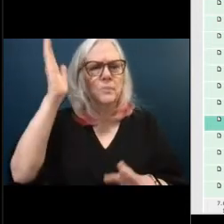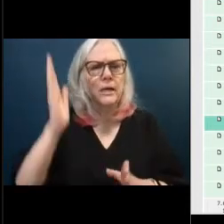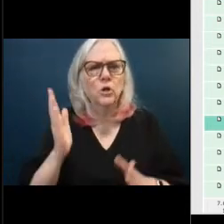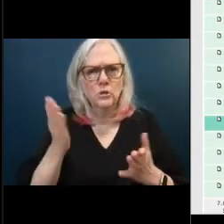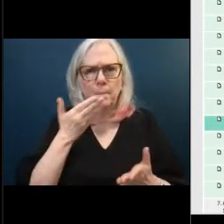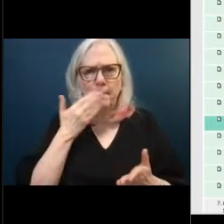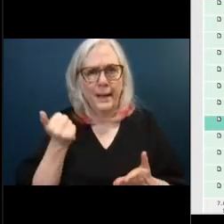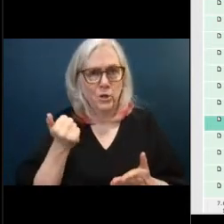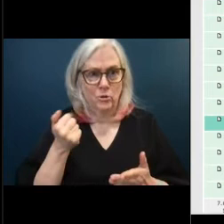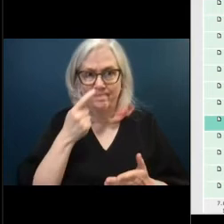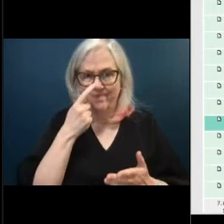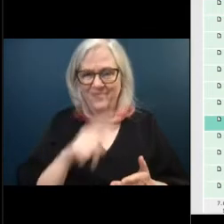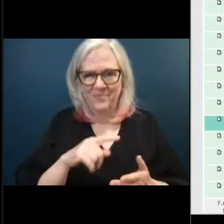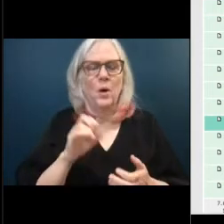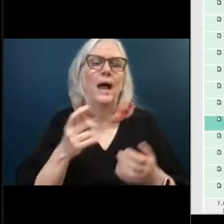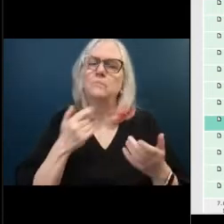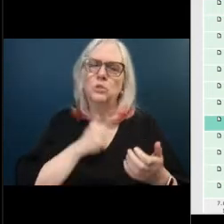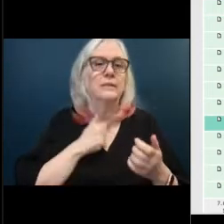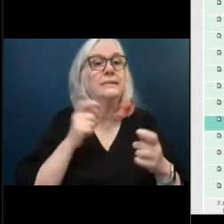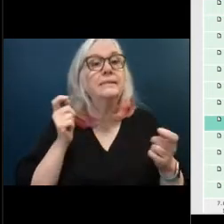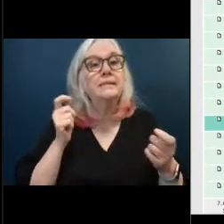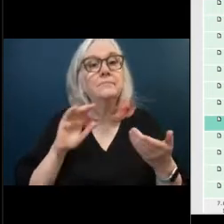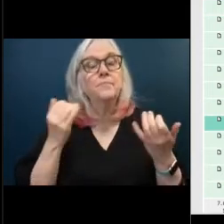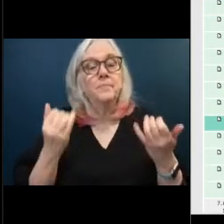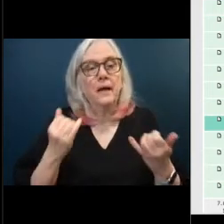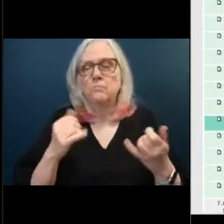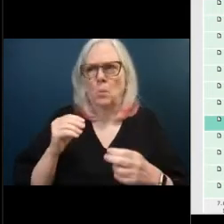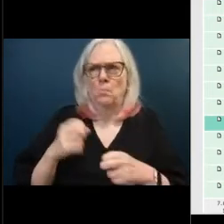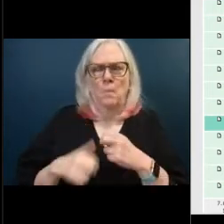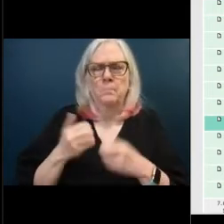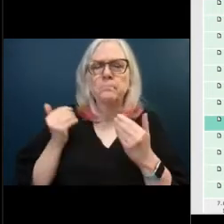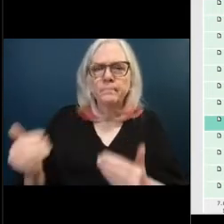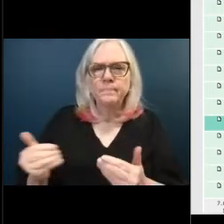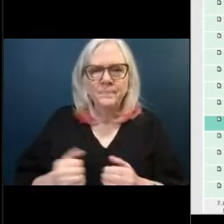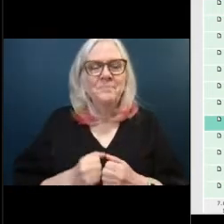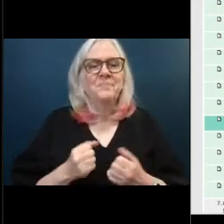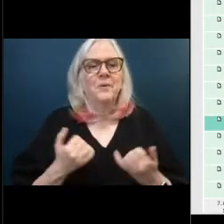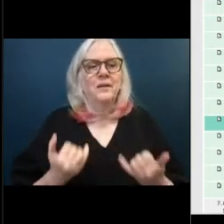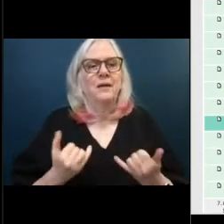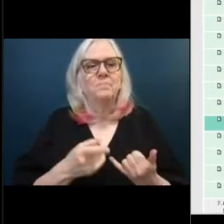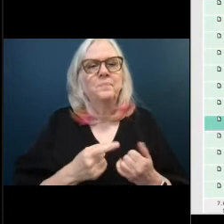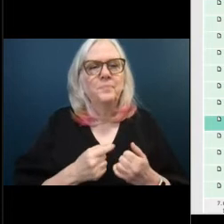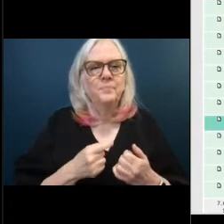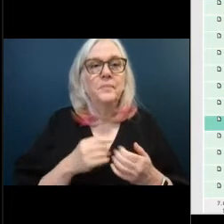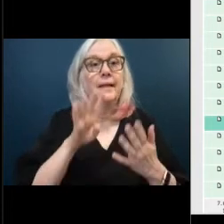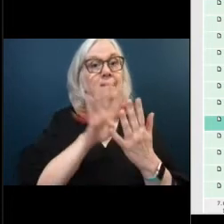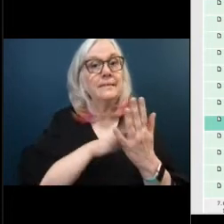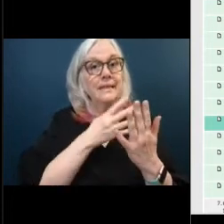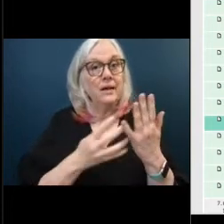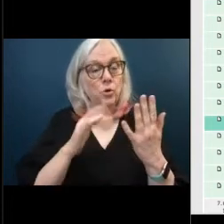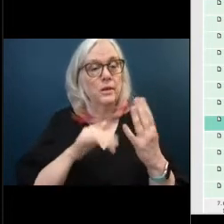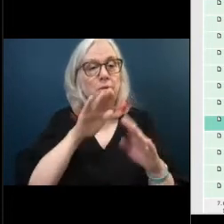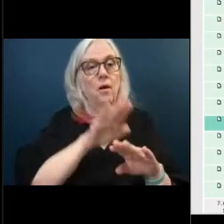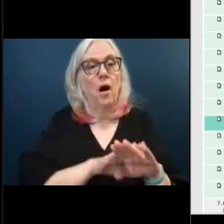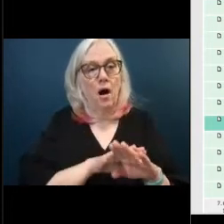you um city manager please proceed no problem so part of that is with the schedule that they're on um